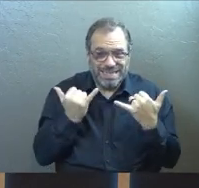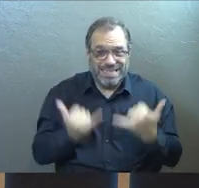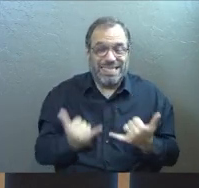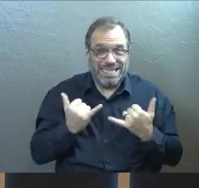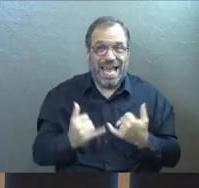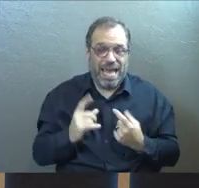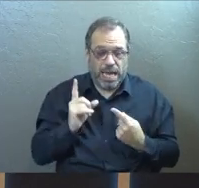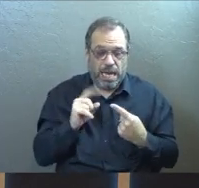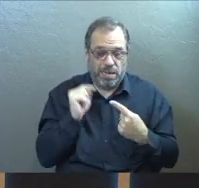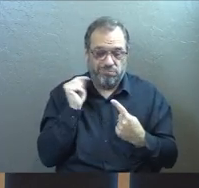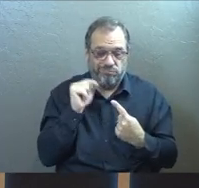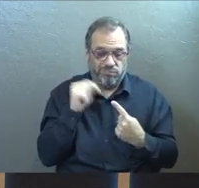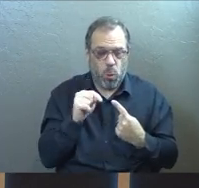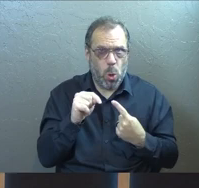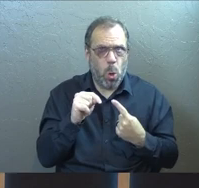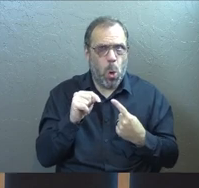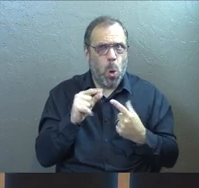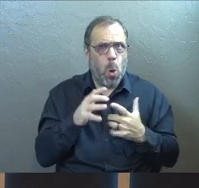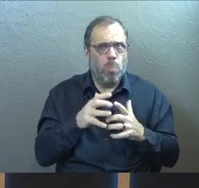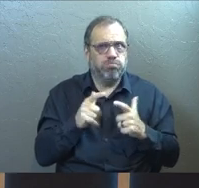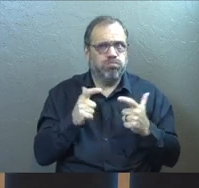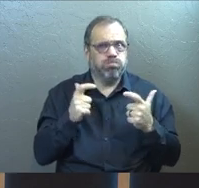today is pretty massive.